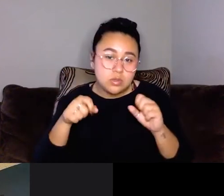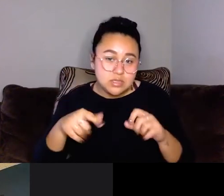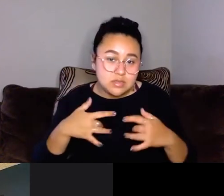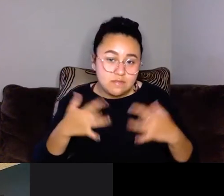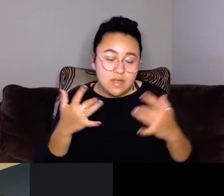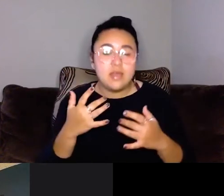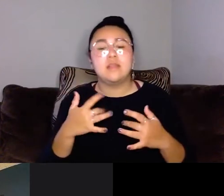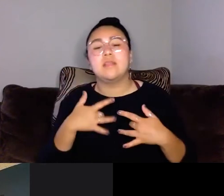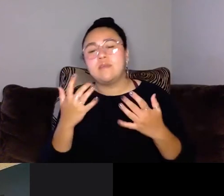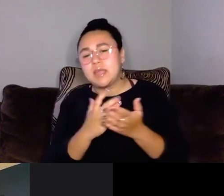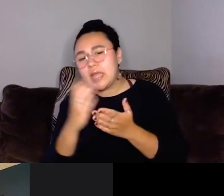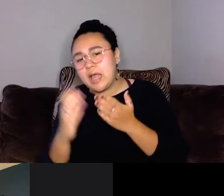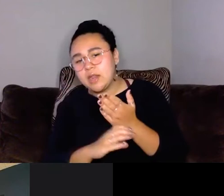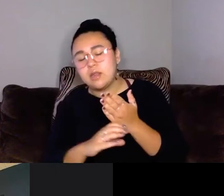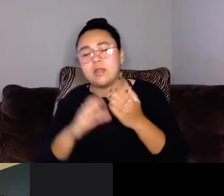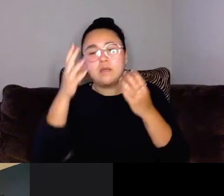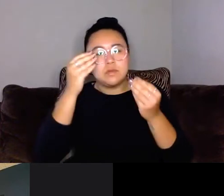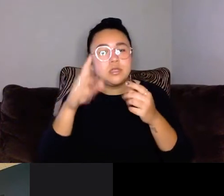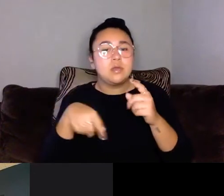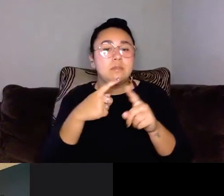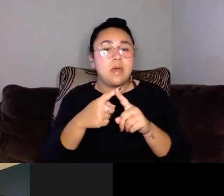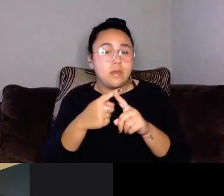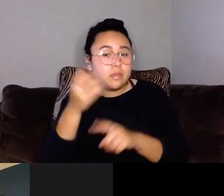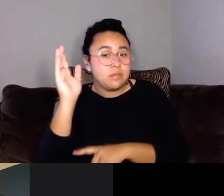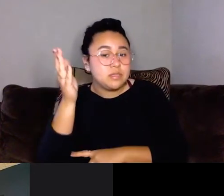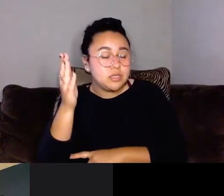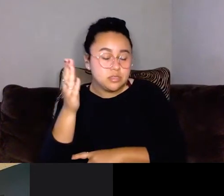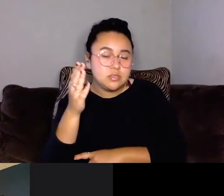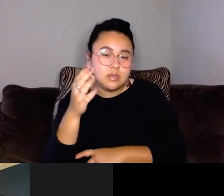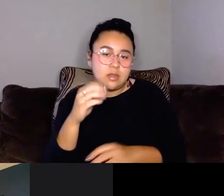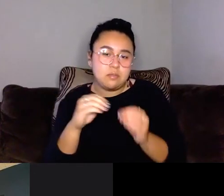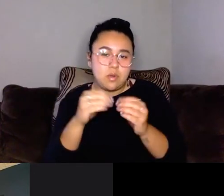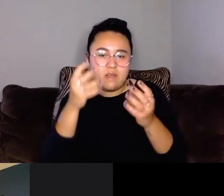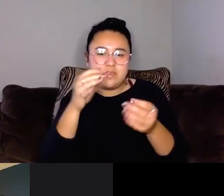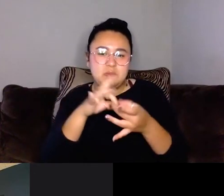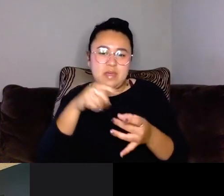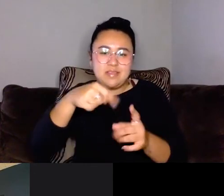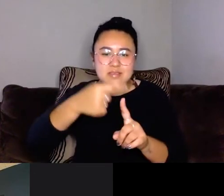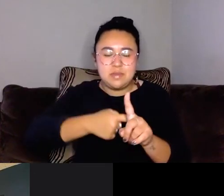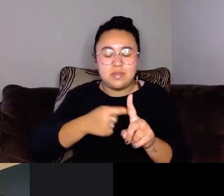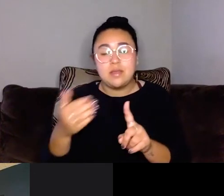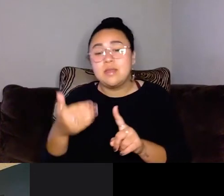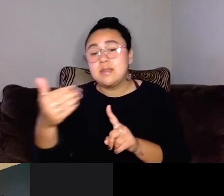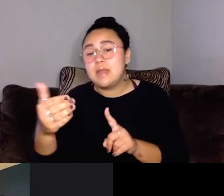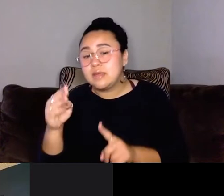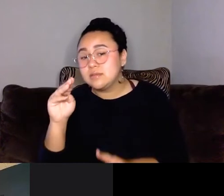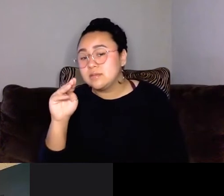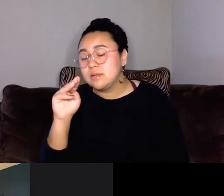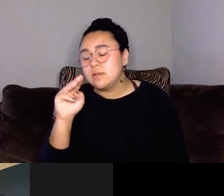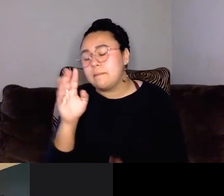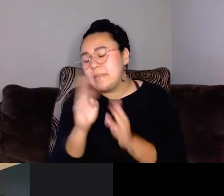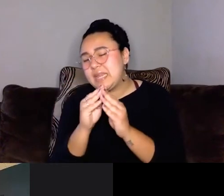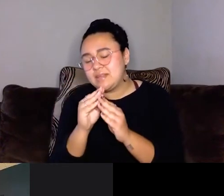our presenters and performers this month. Coming up next on the NAFA webinar series, this